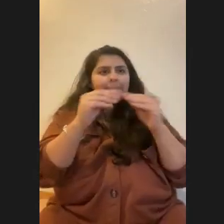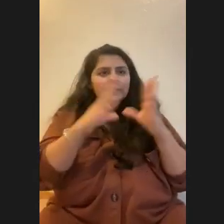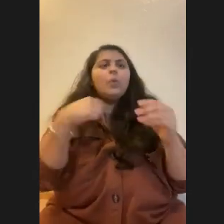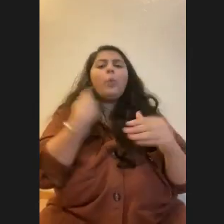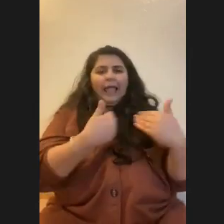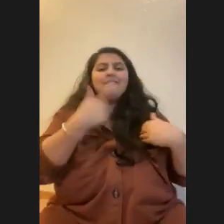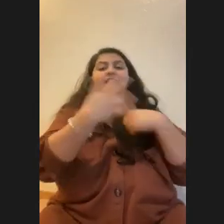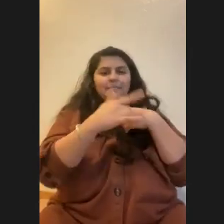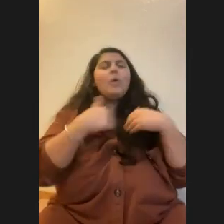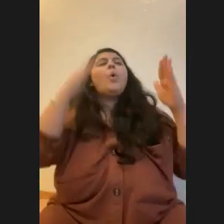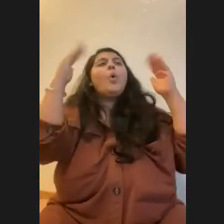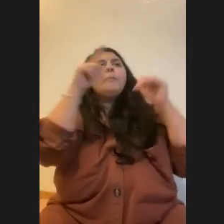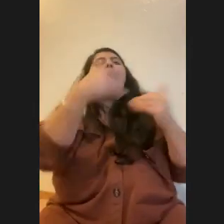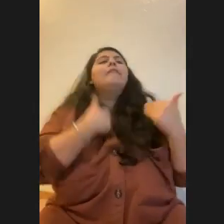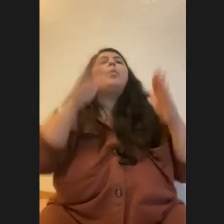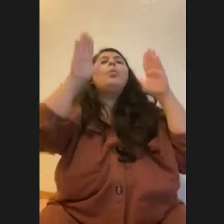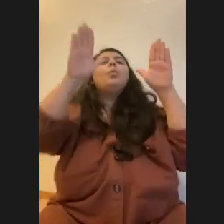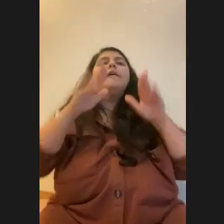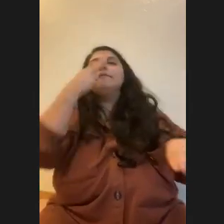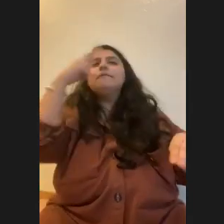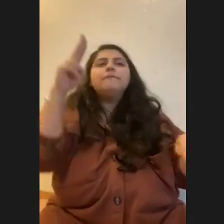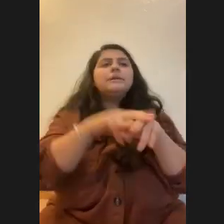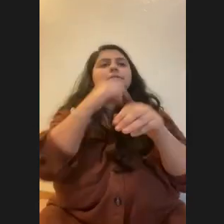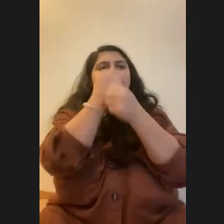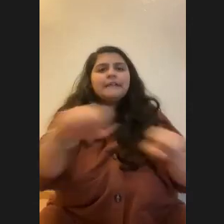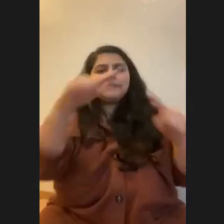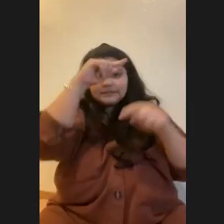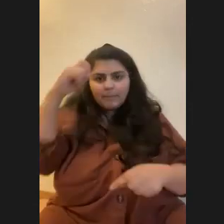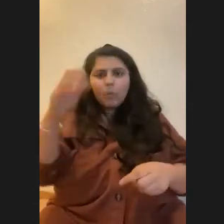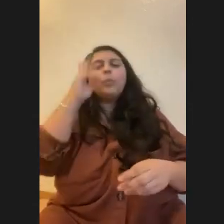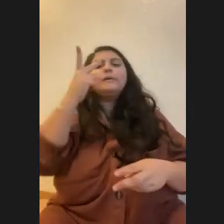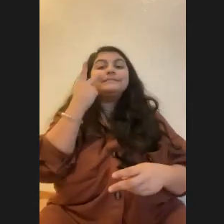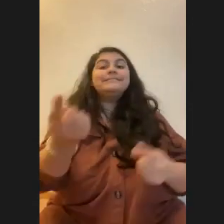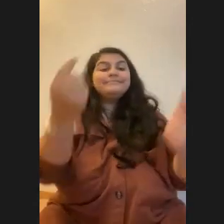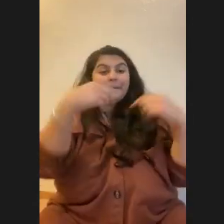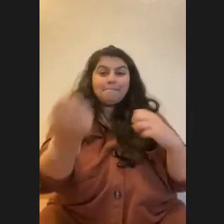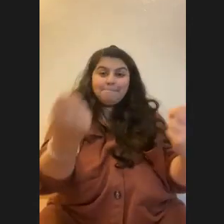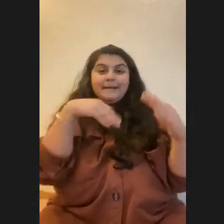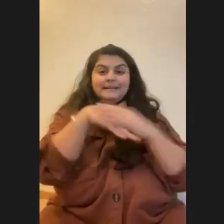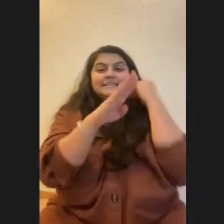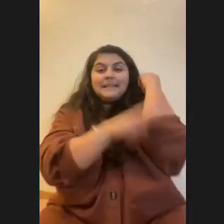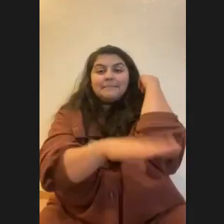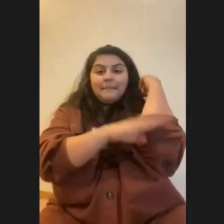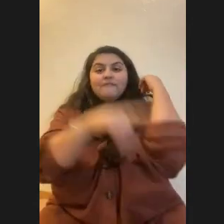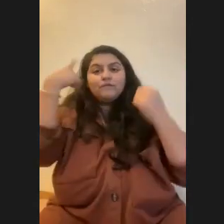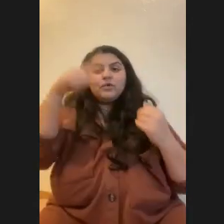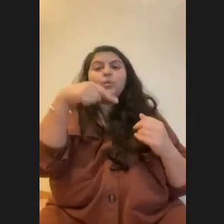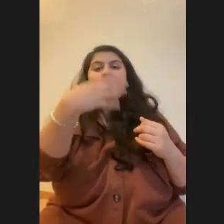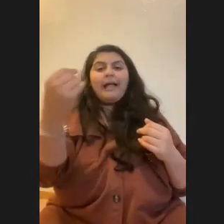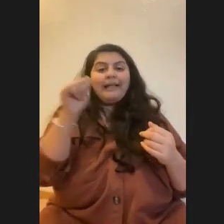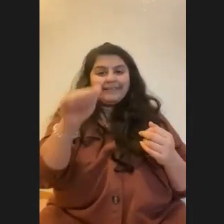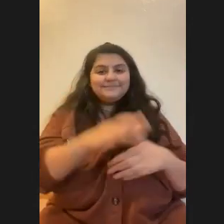filled, safe summer. Um, we will see you back here, um, in September for the, for the Q and a sessions. Otherwise